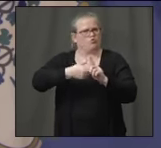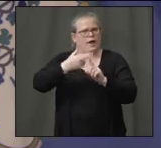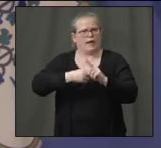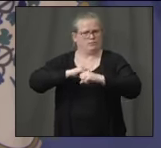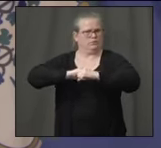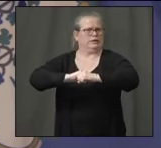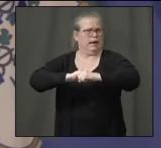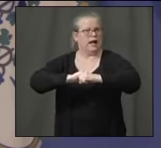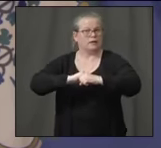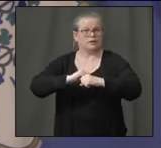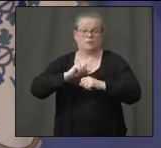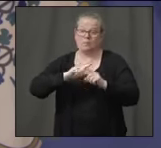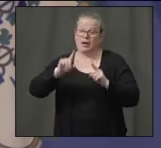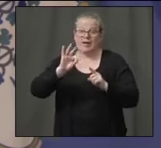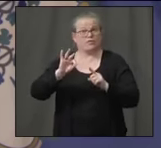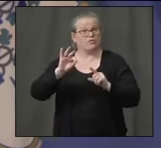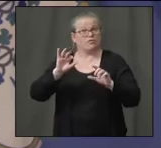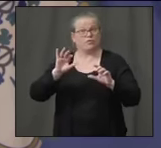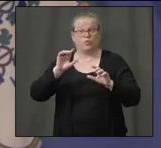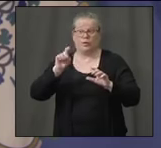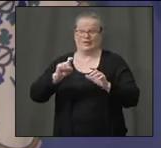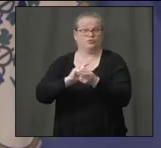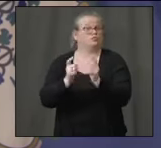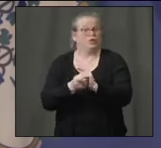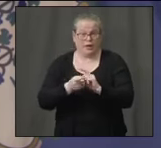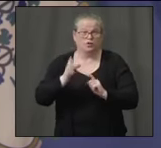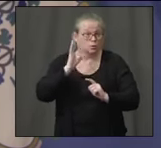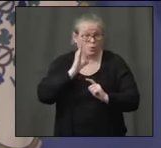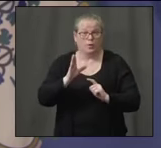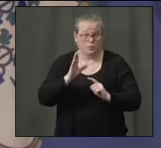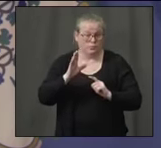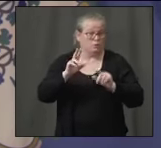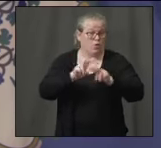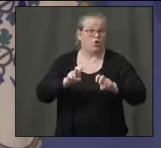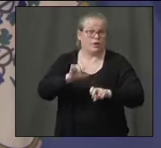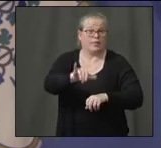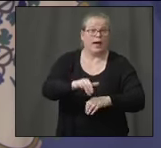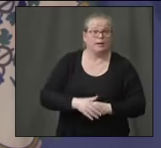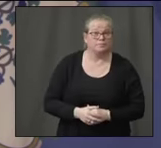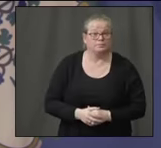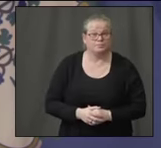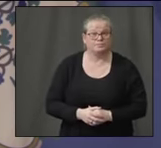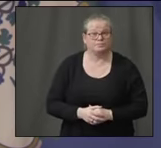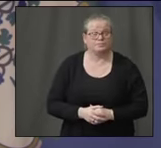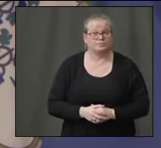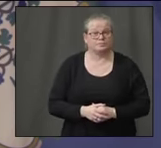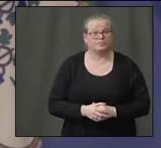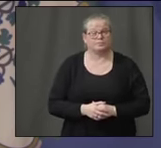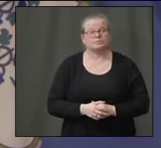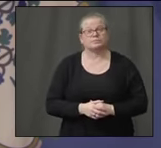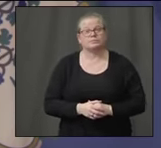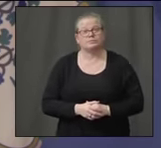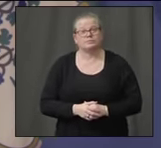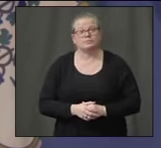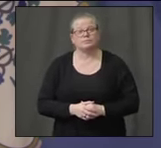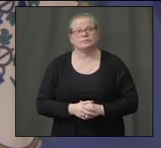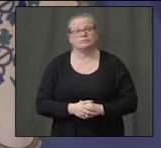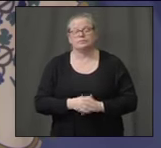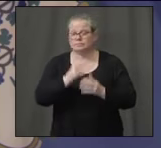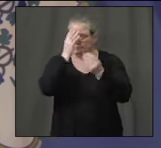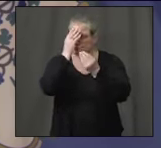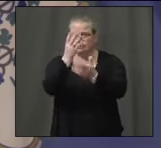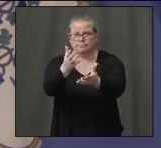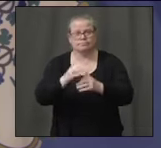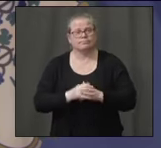But if we have to do better, we'll take we'll take a look at that. Look, let me just wrap up by saying this virus is